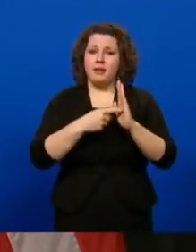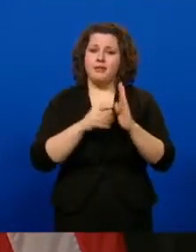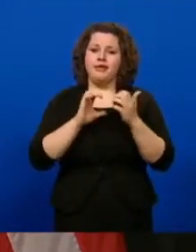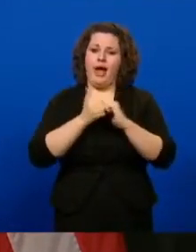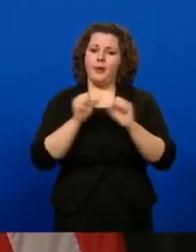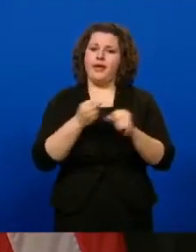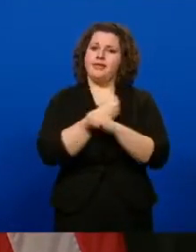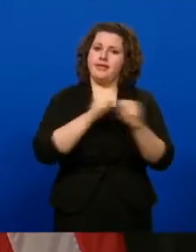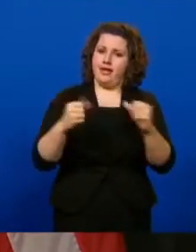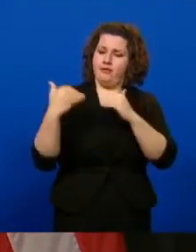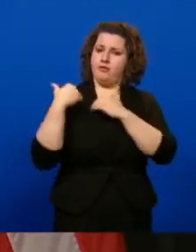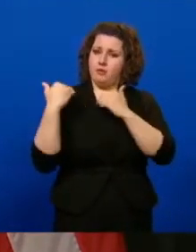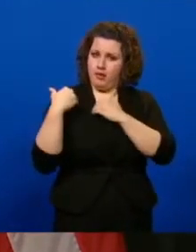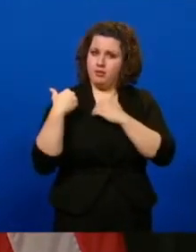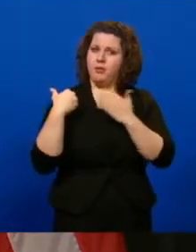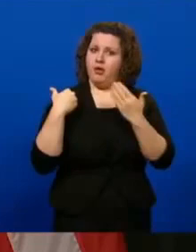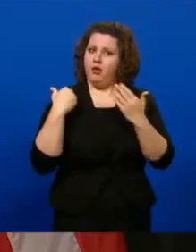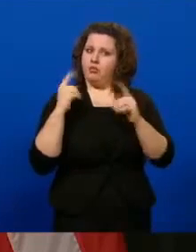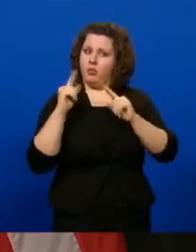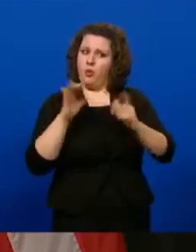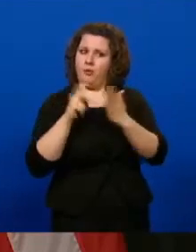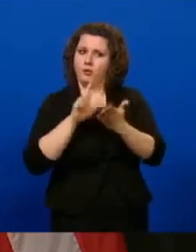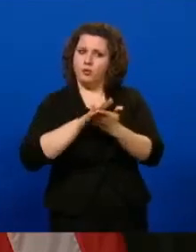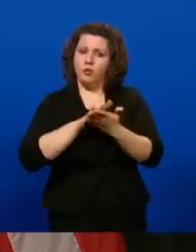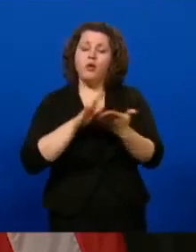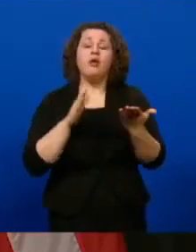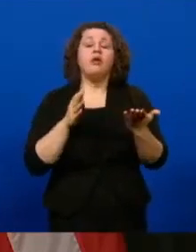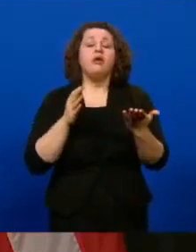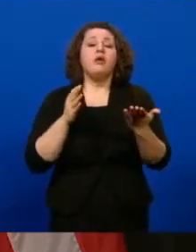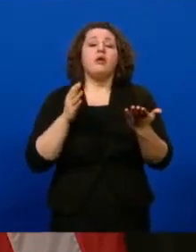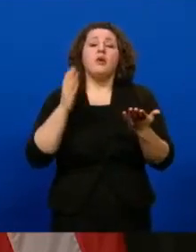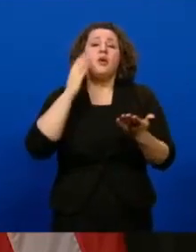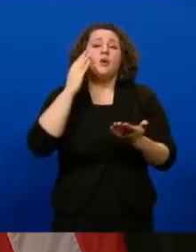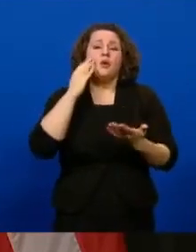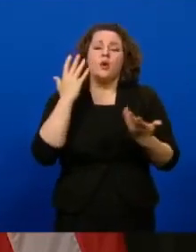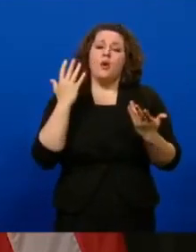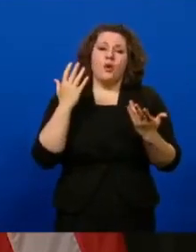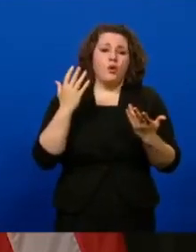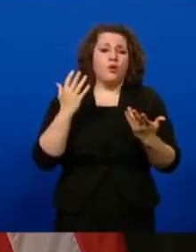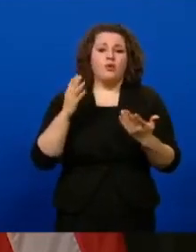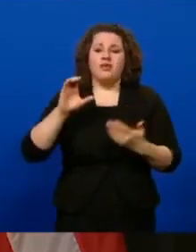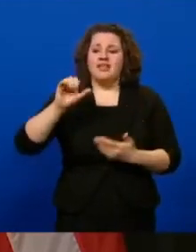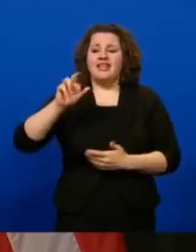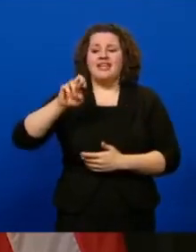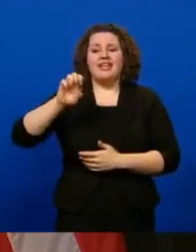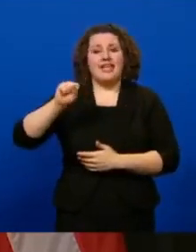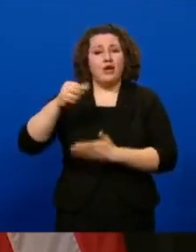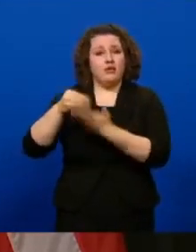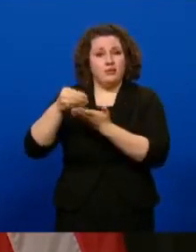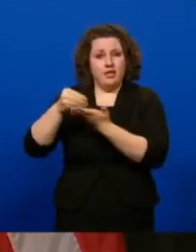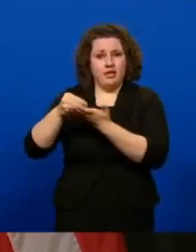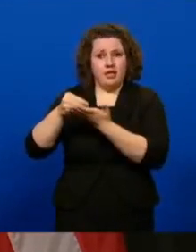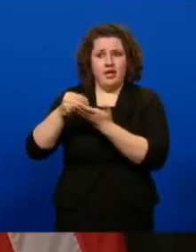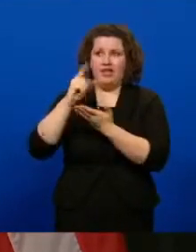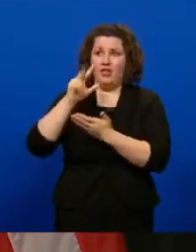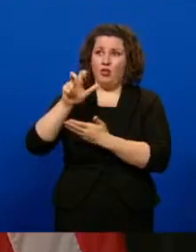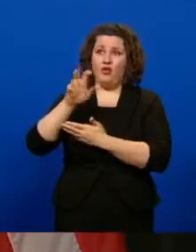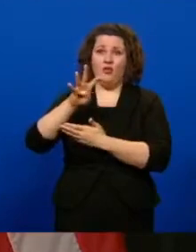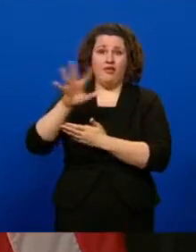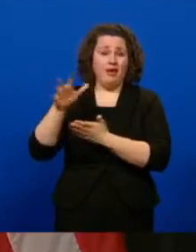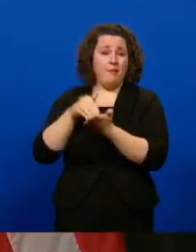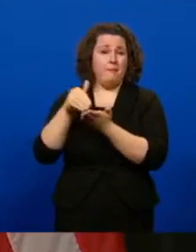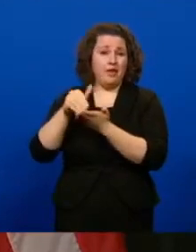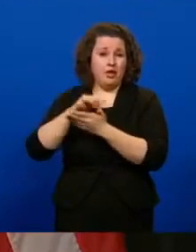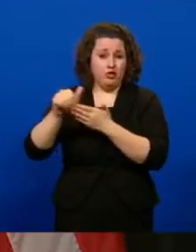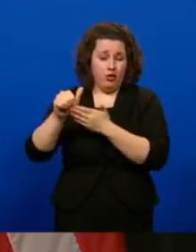responsibly. And we're going to continue to focus on that. And, you know, there's a lot of CARES funding, I think it's $345 million,